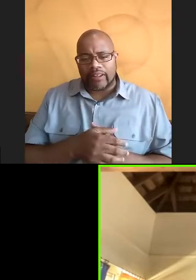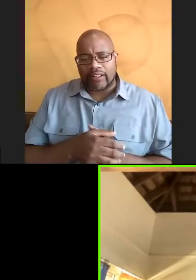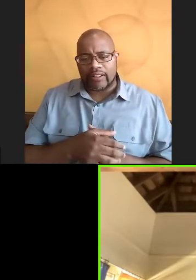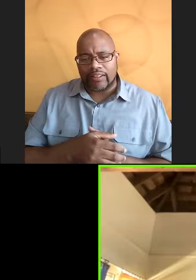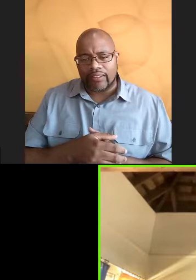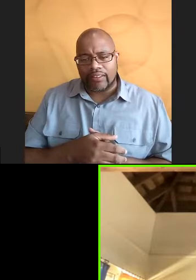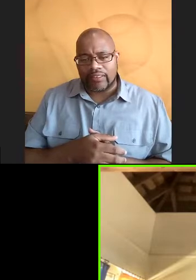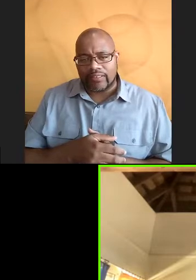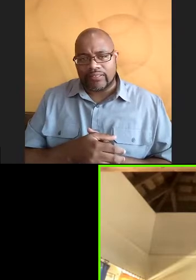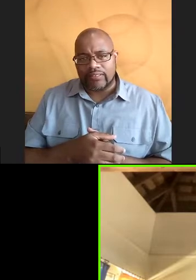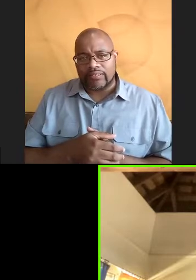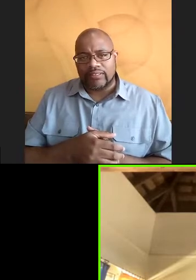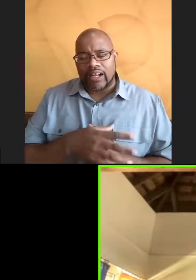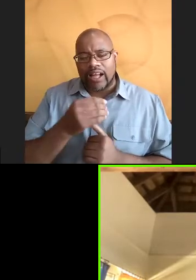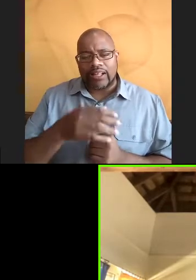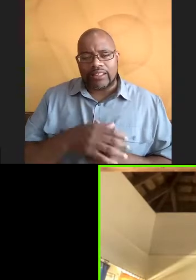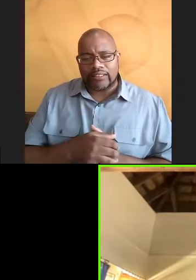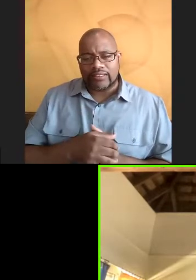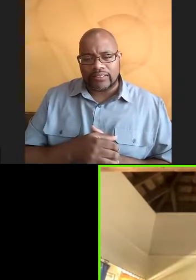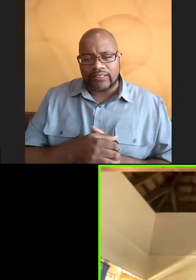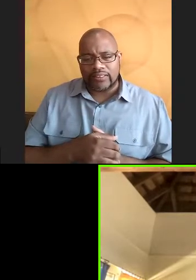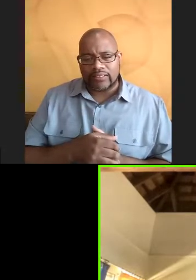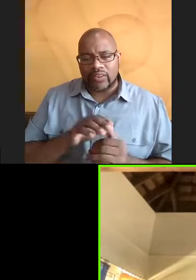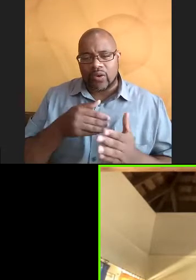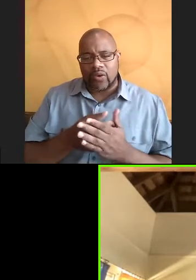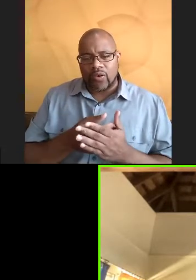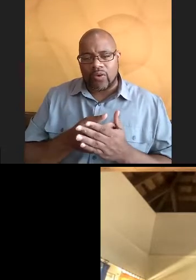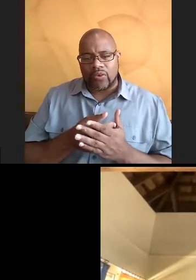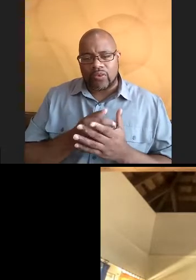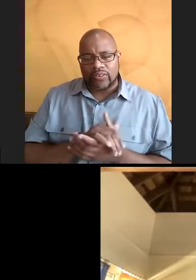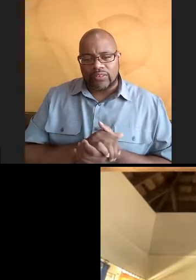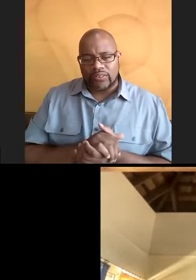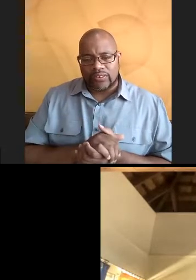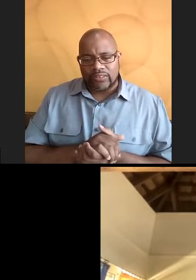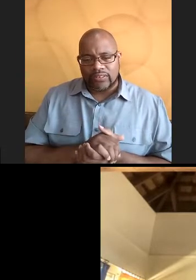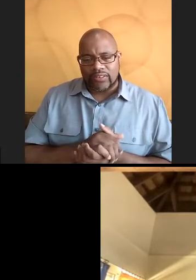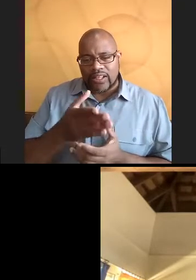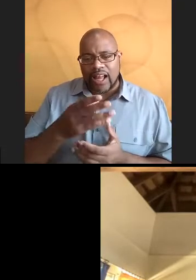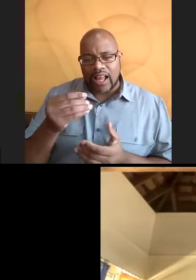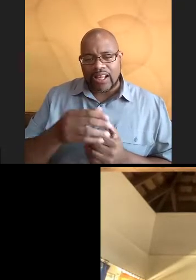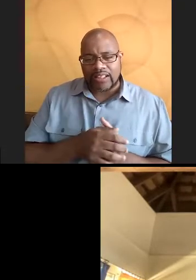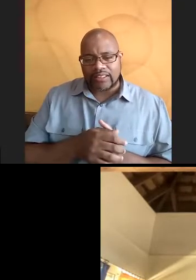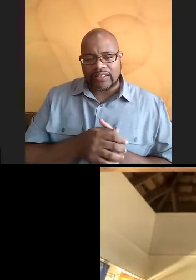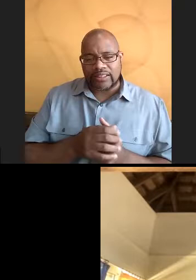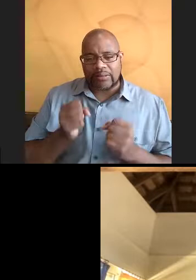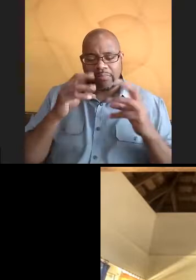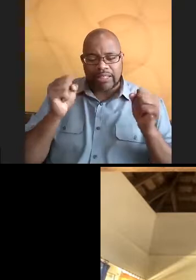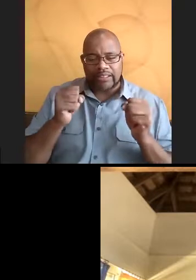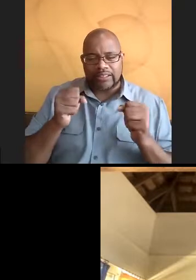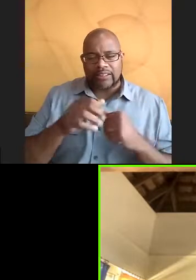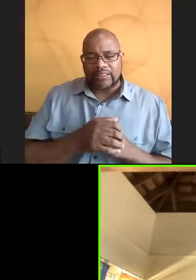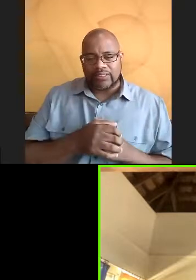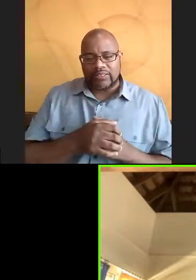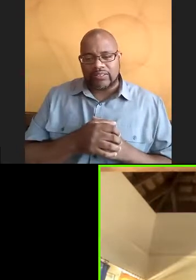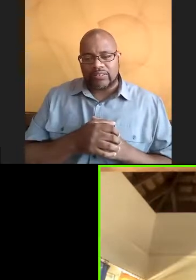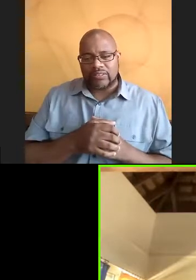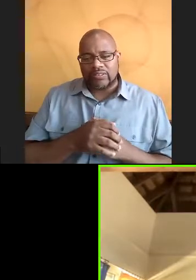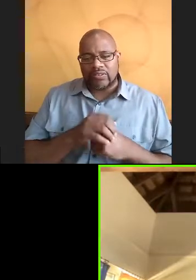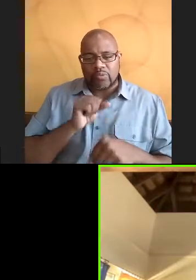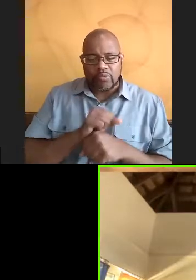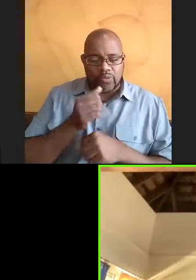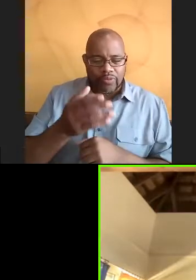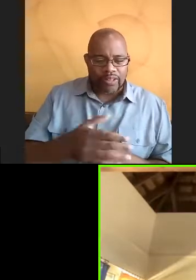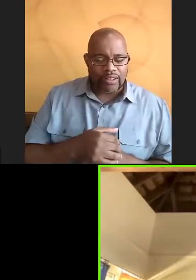so Paul took us there. And it was amazing. You're snorkeling these black fish